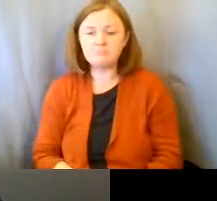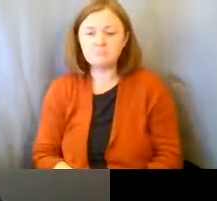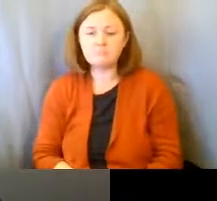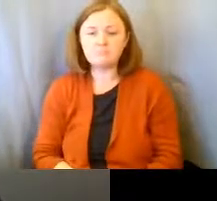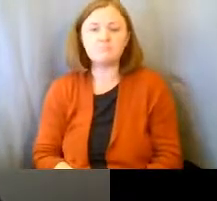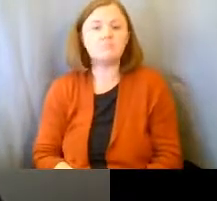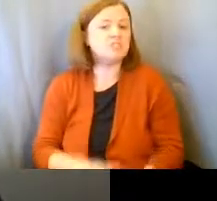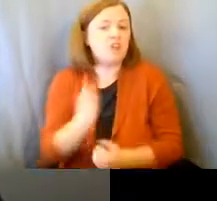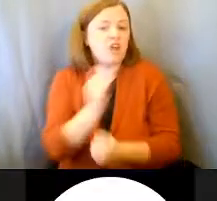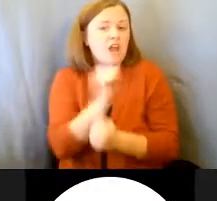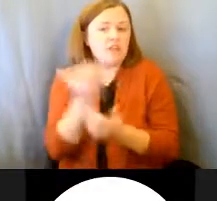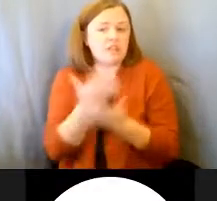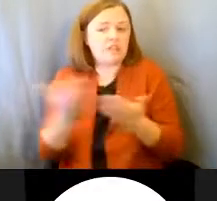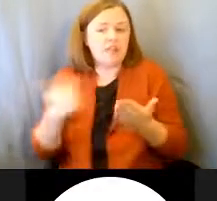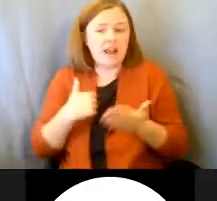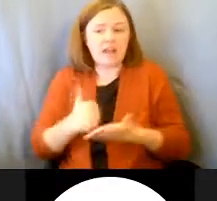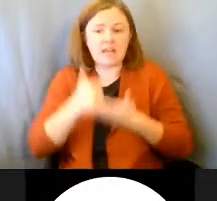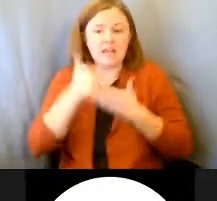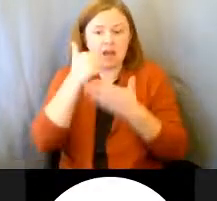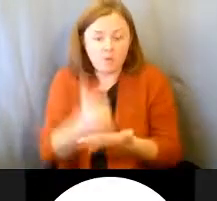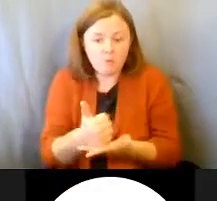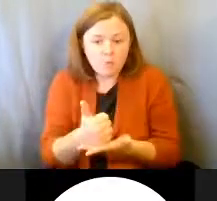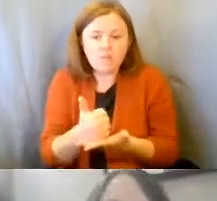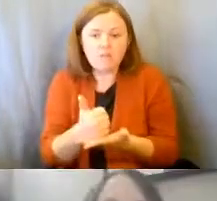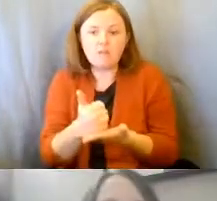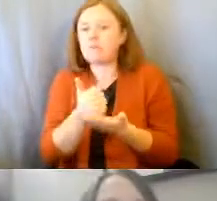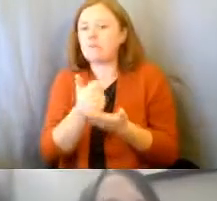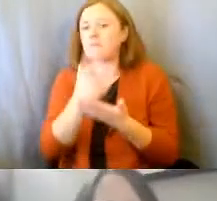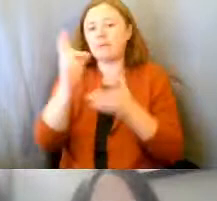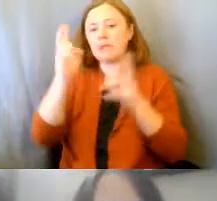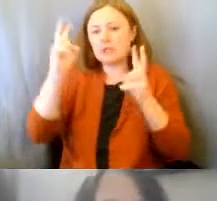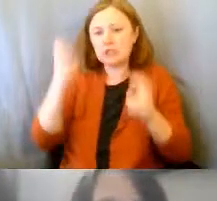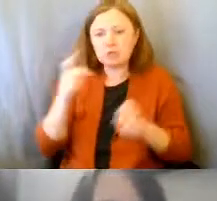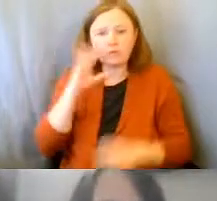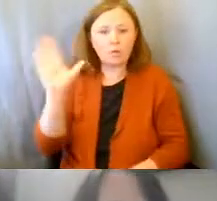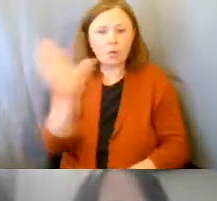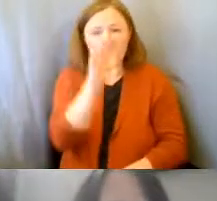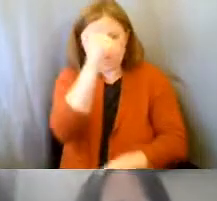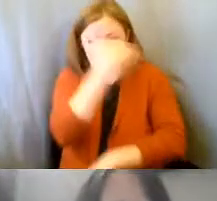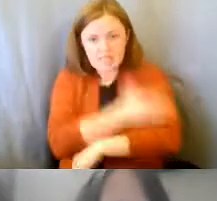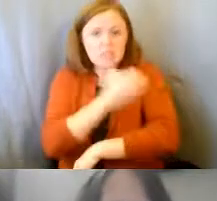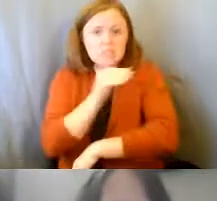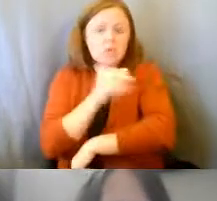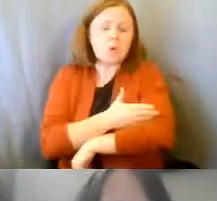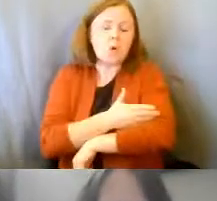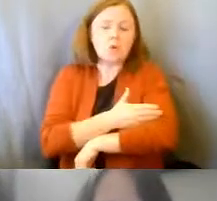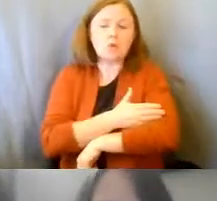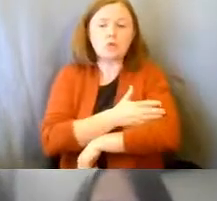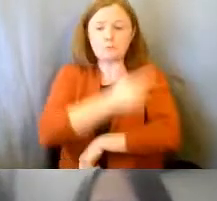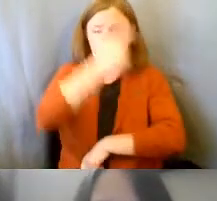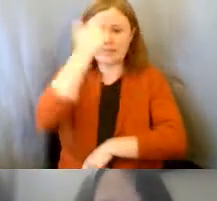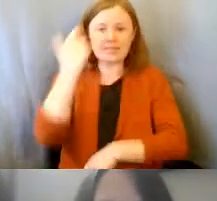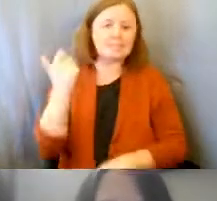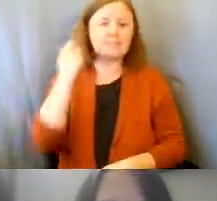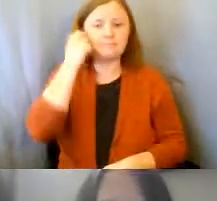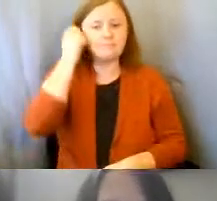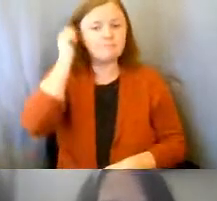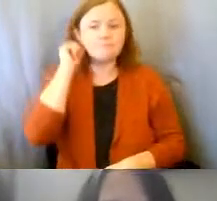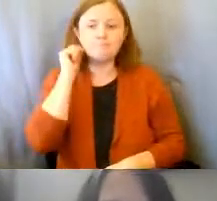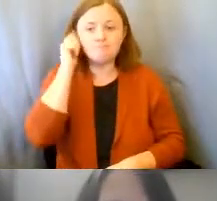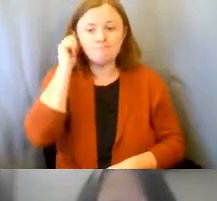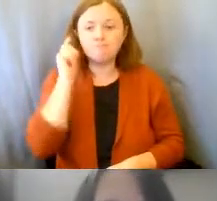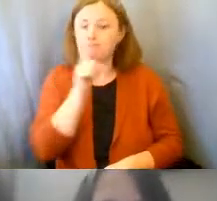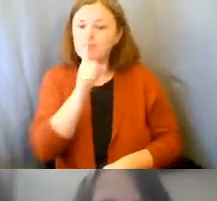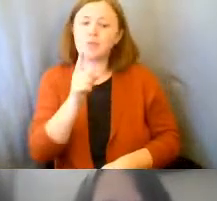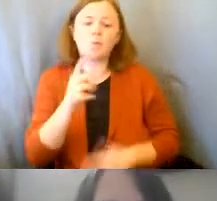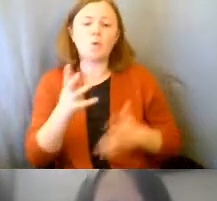I can help you with as far as thinking about issues for your sons and daughters? Because, you know, we